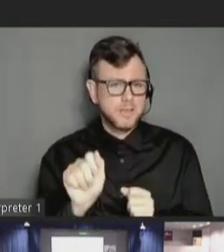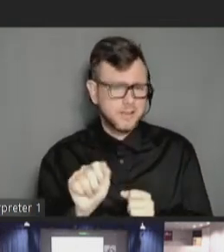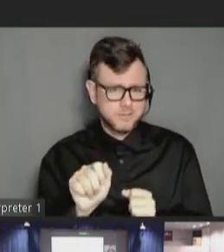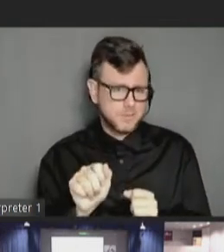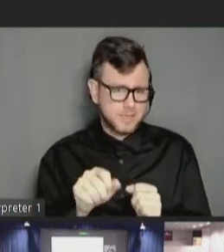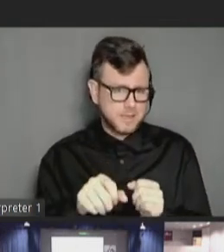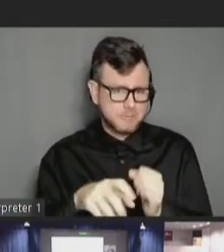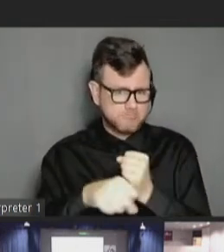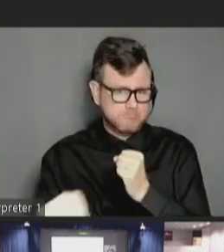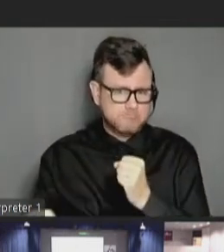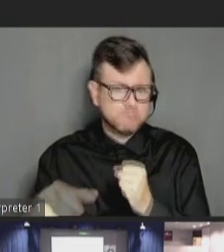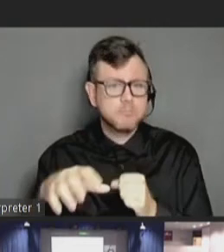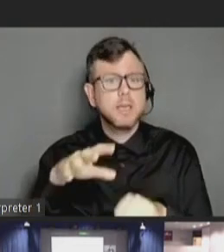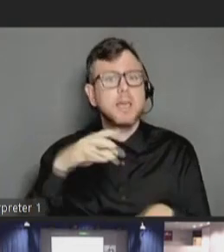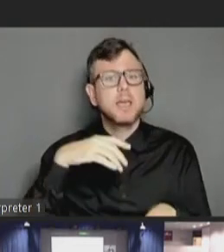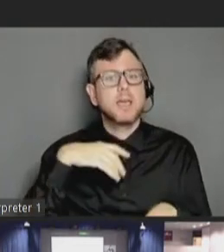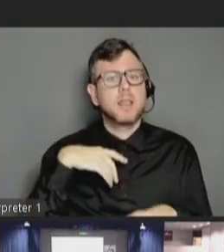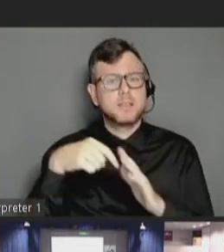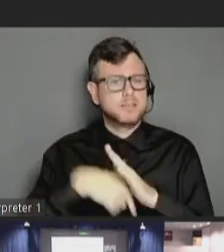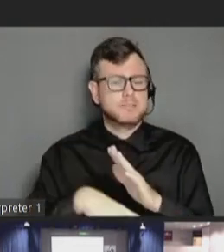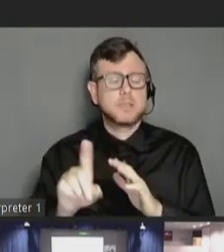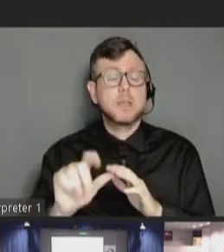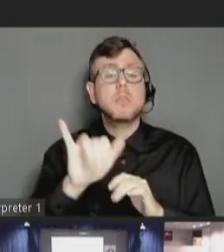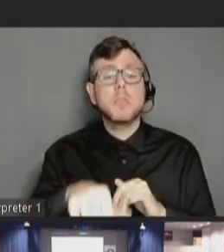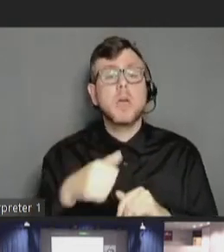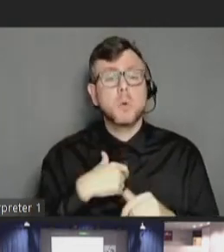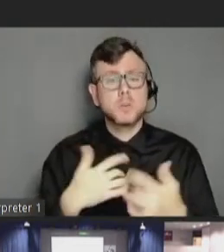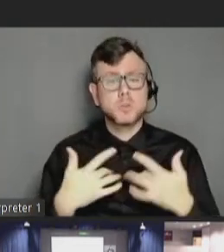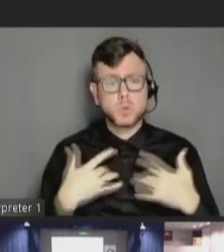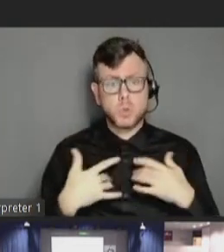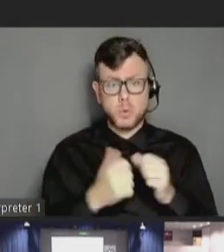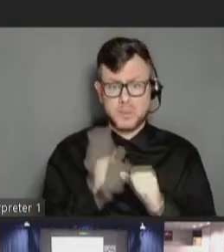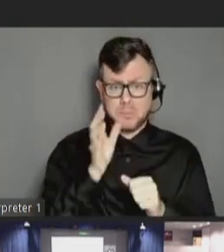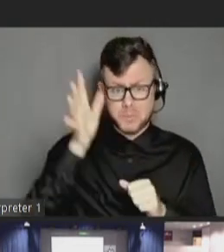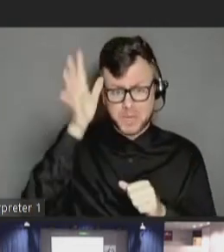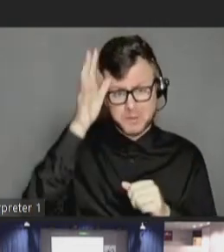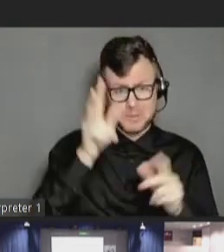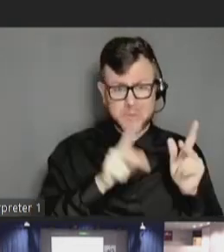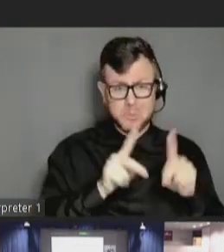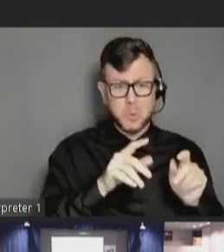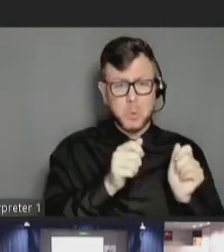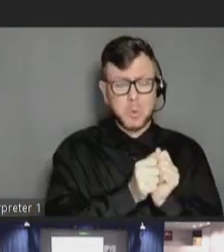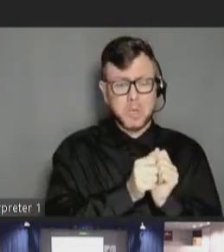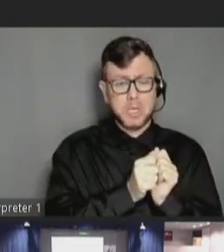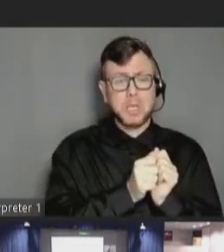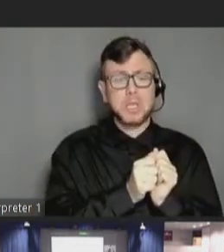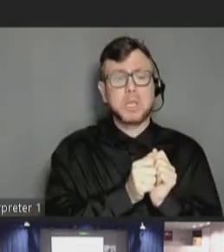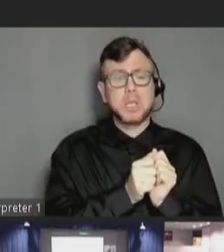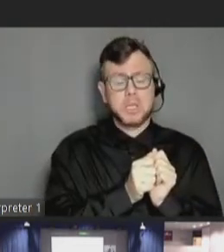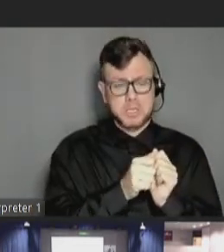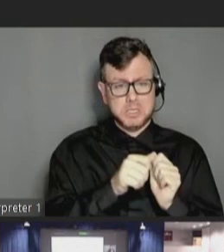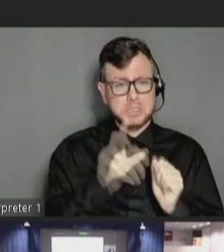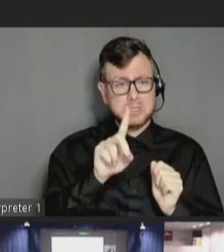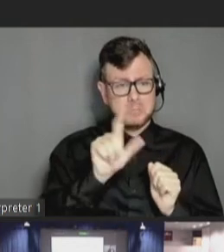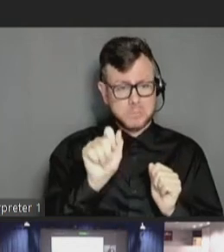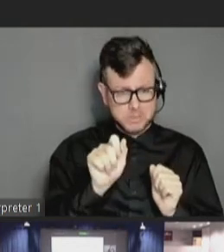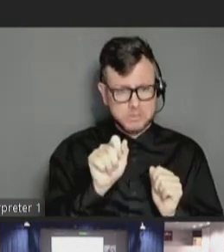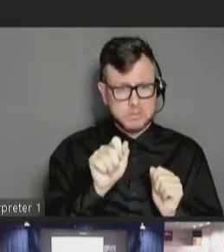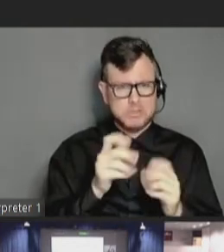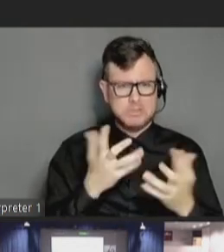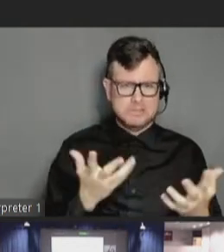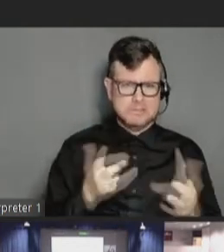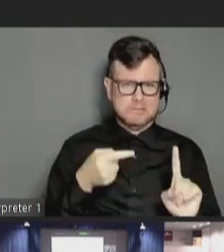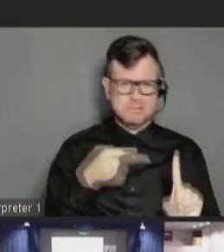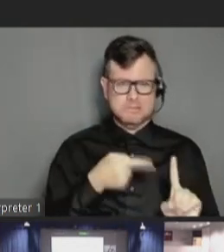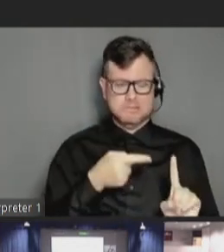extent. And that was a concern by specifically the parents of individuals with disabilities regarding, you know, these